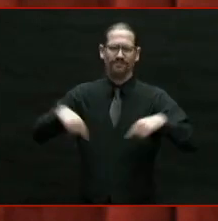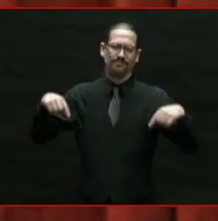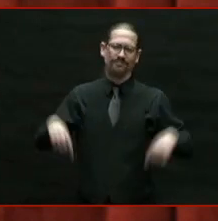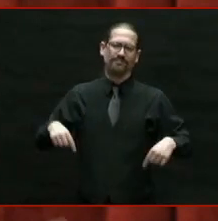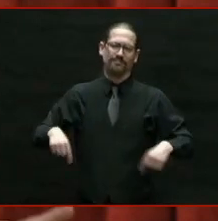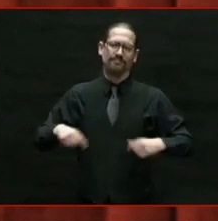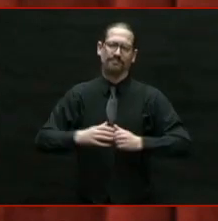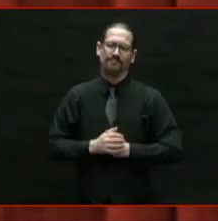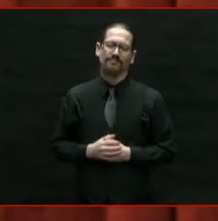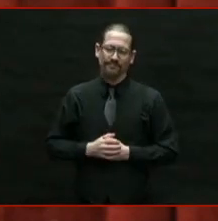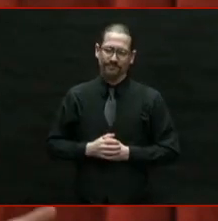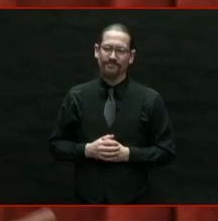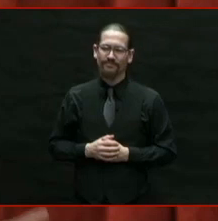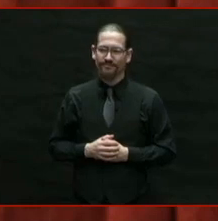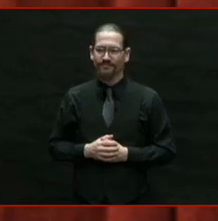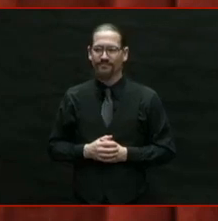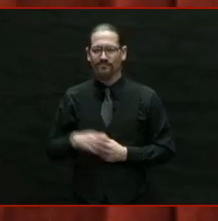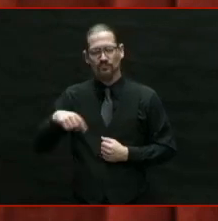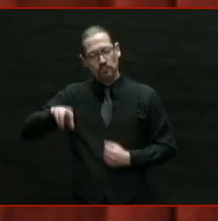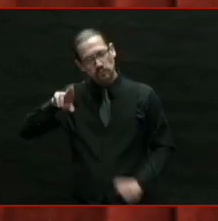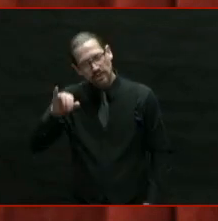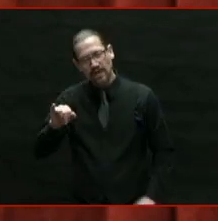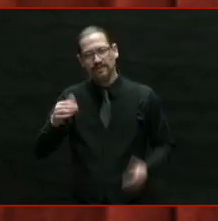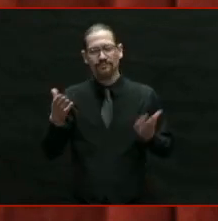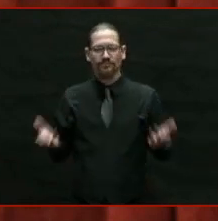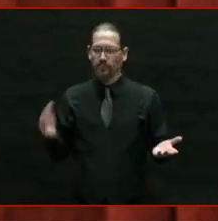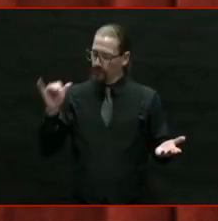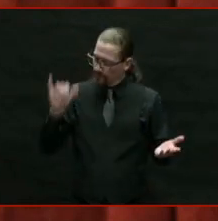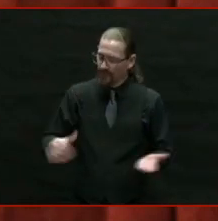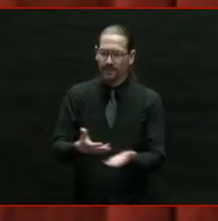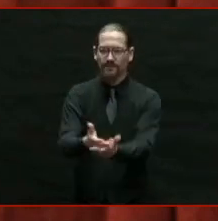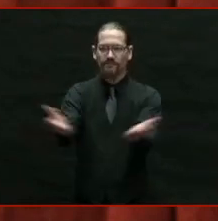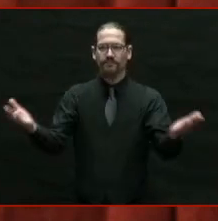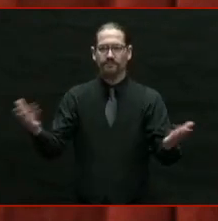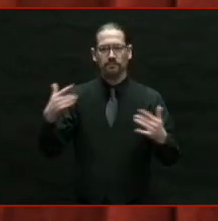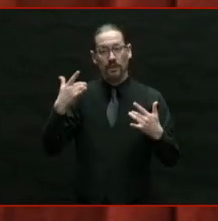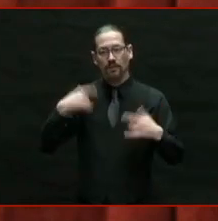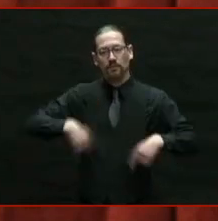This is the Rhode Island that we have built together in the past six years.